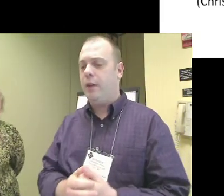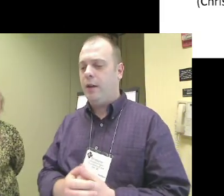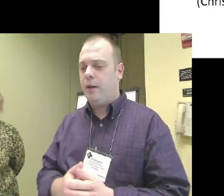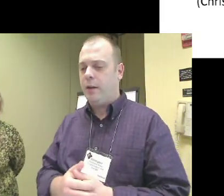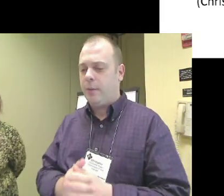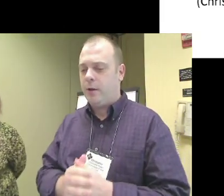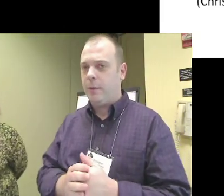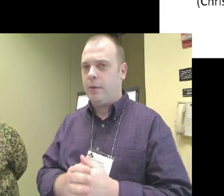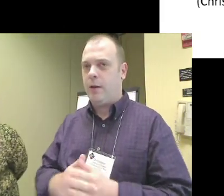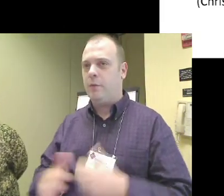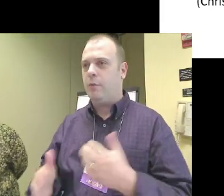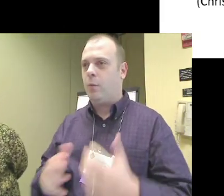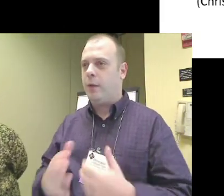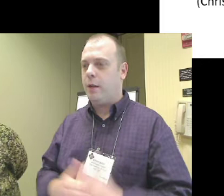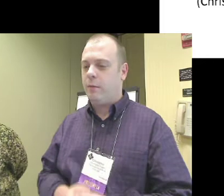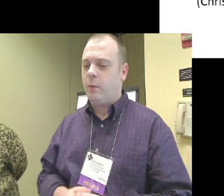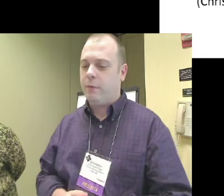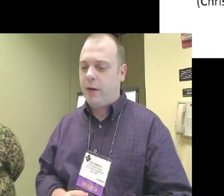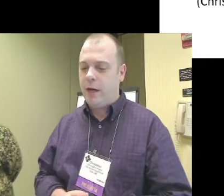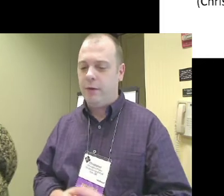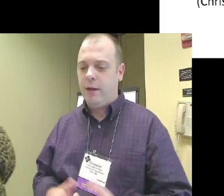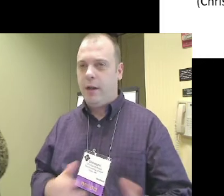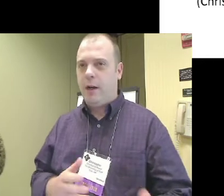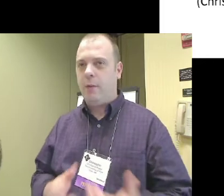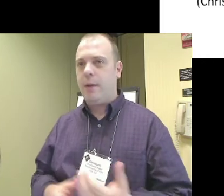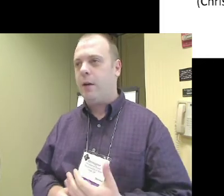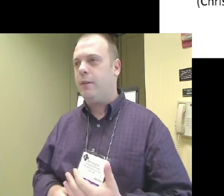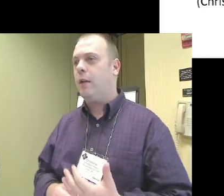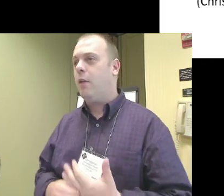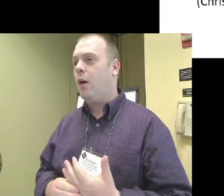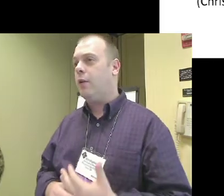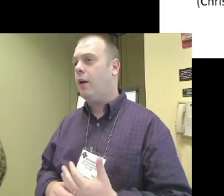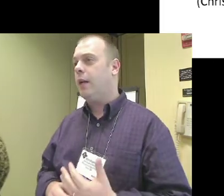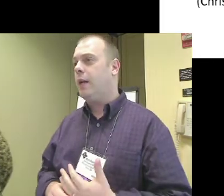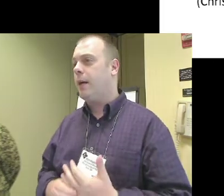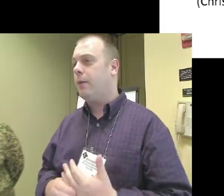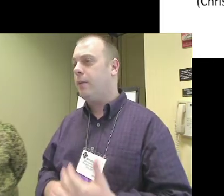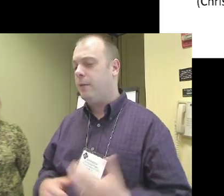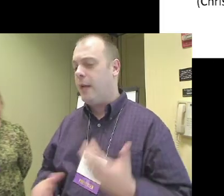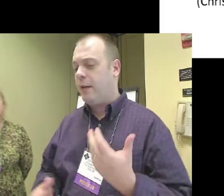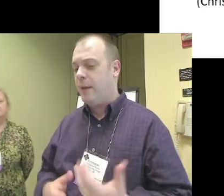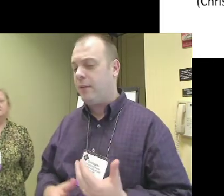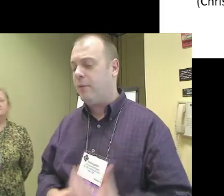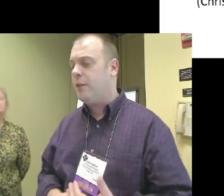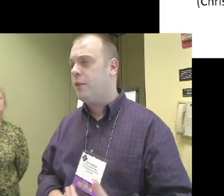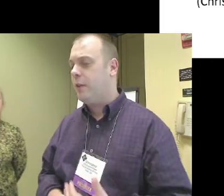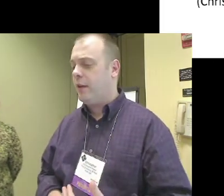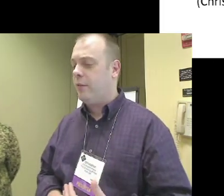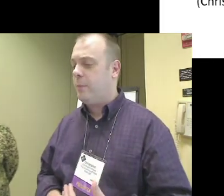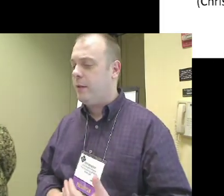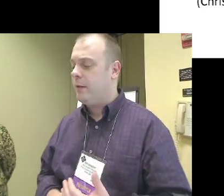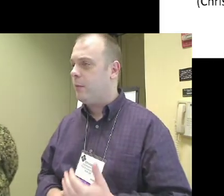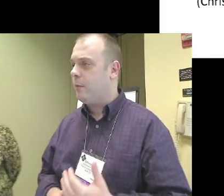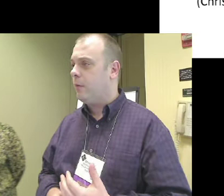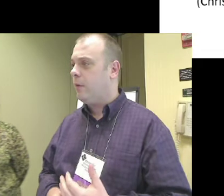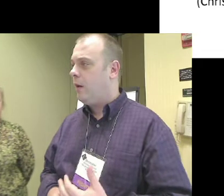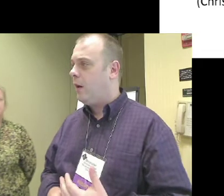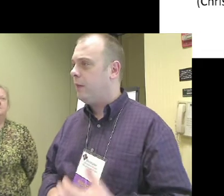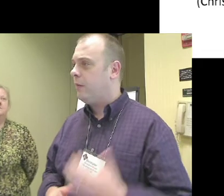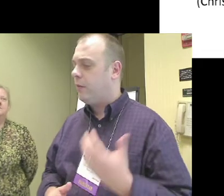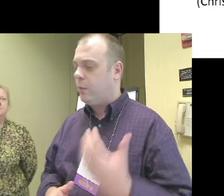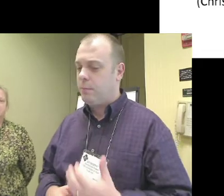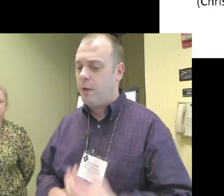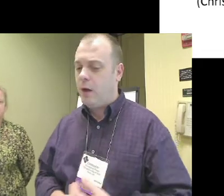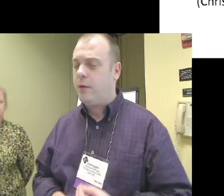speaks, he'll be on about 9.40, 9.45. I'll be on at 10 o'clock talking about different aspects of digital accessibility for